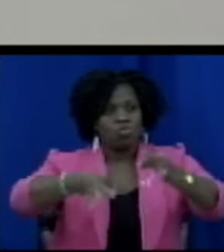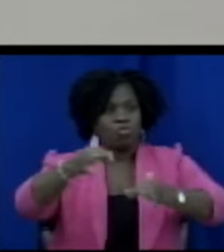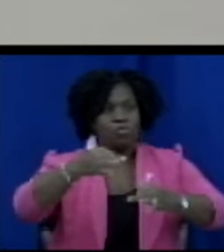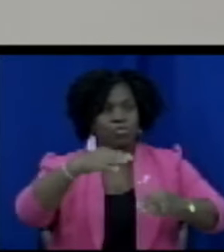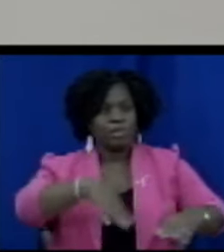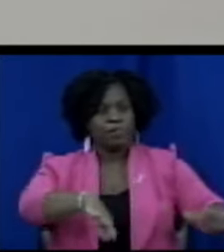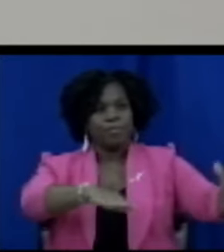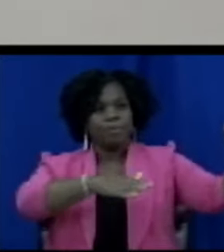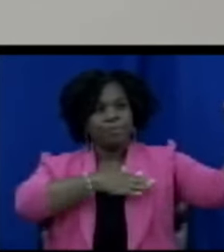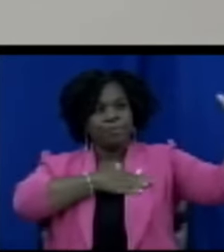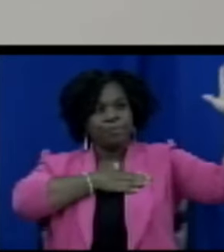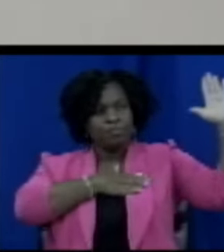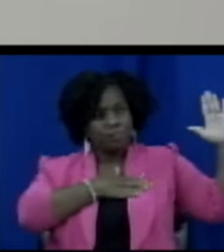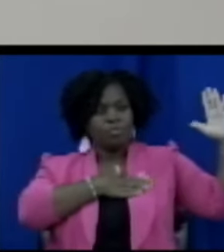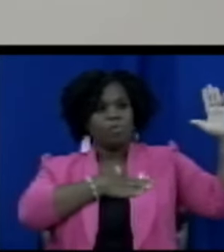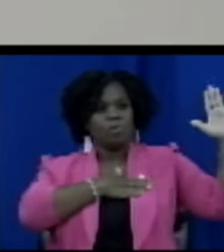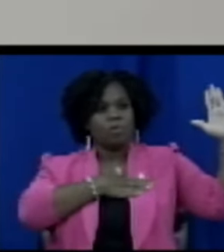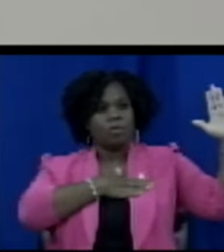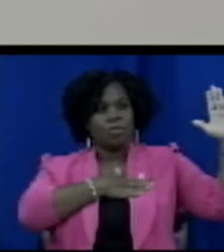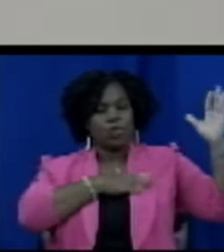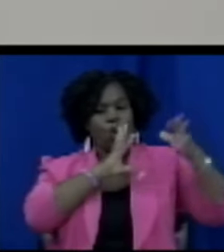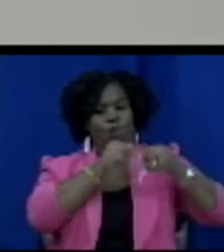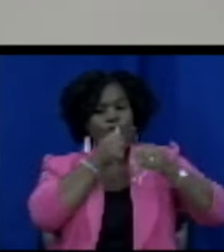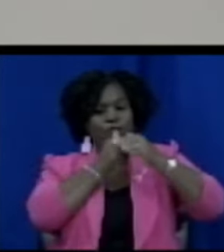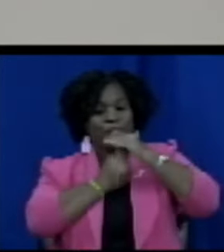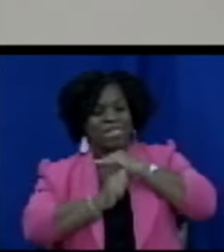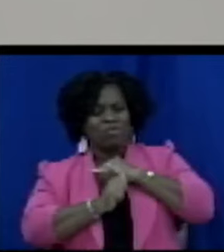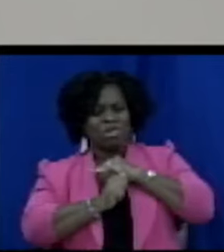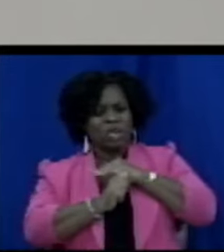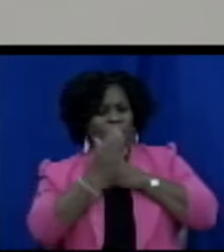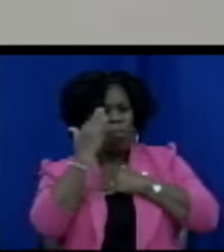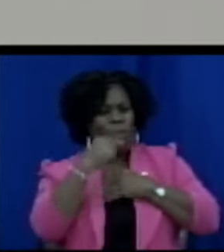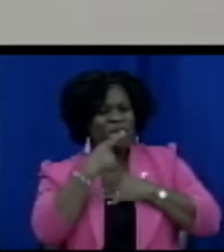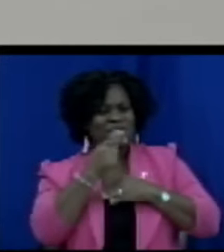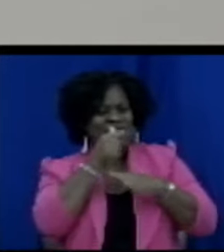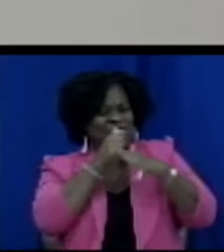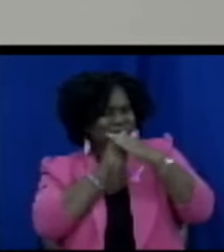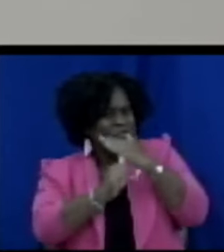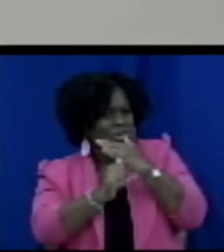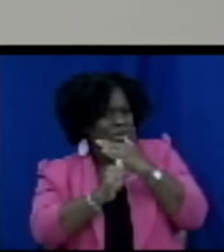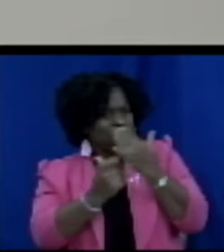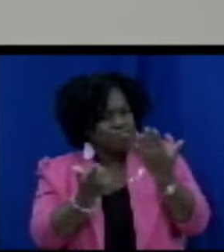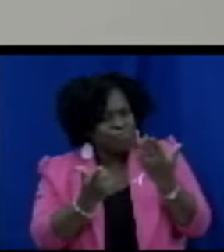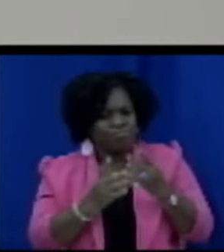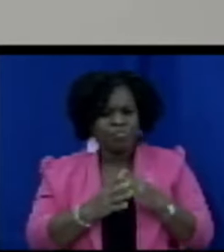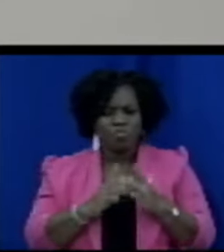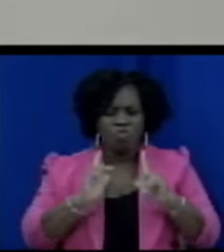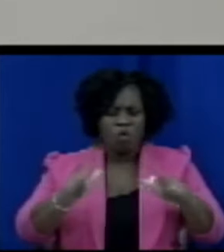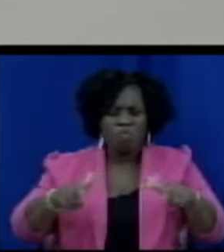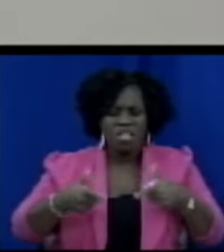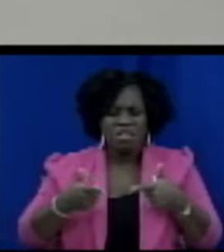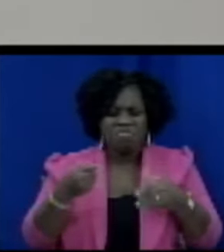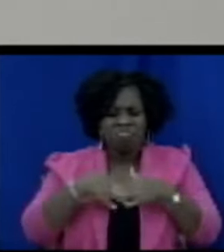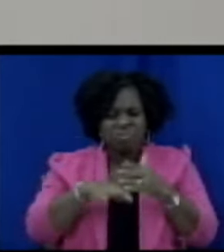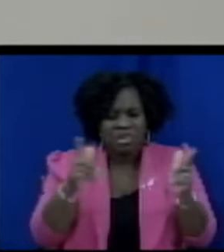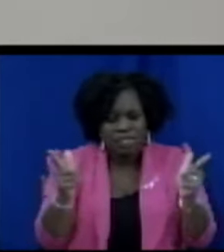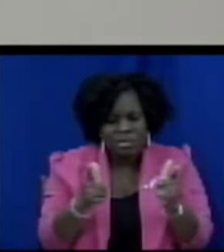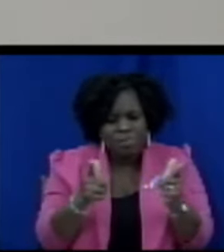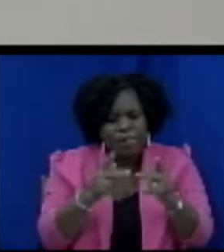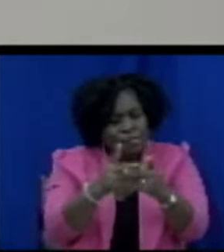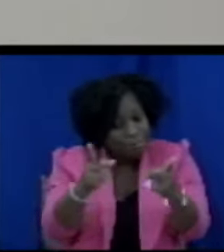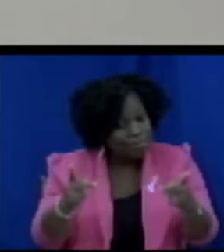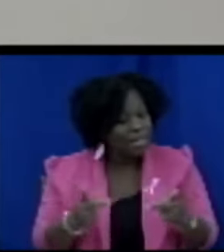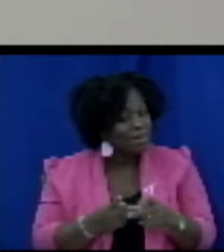and why I say oath of secrecy is because persons we live in a small society and